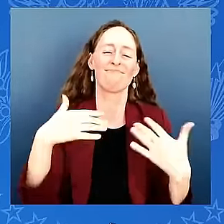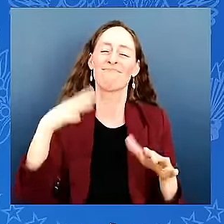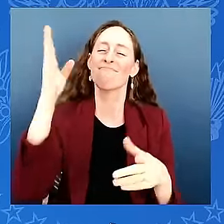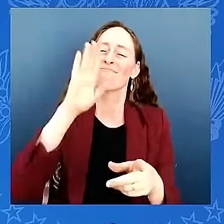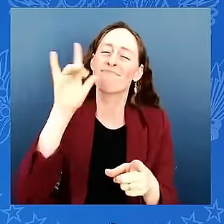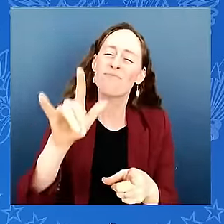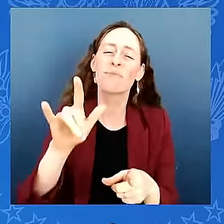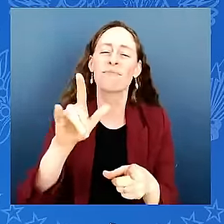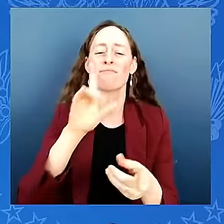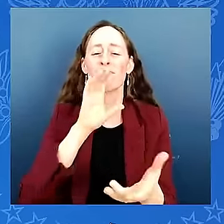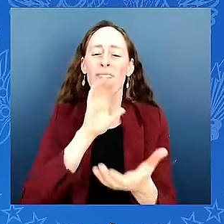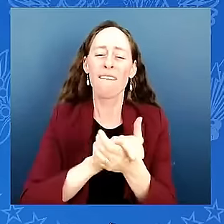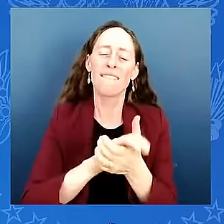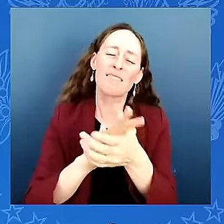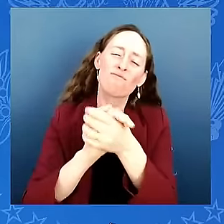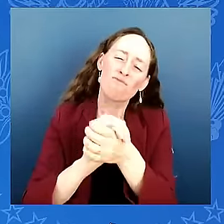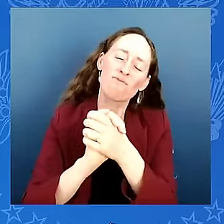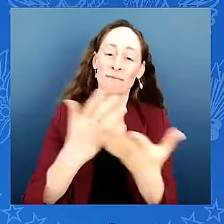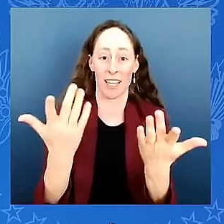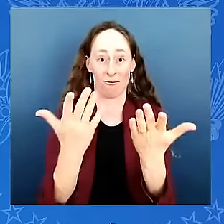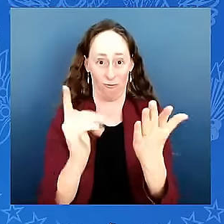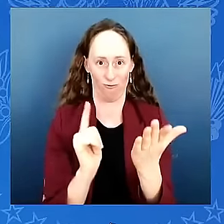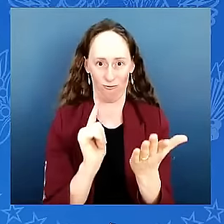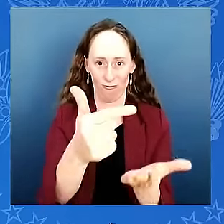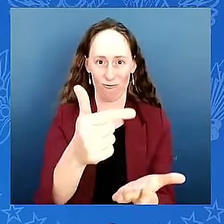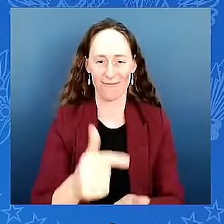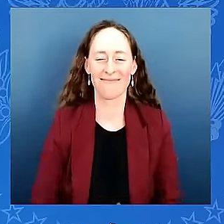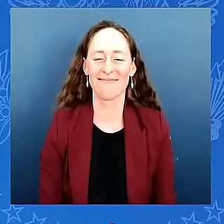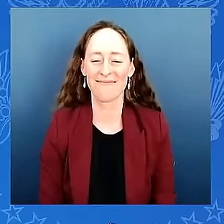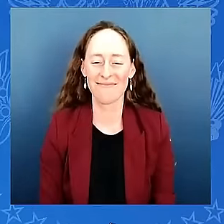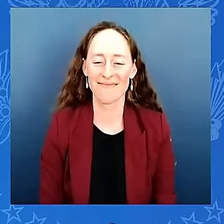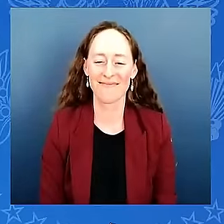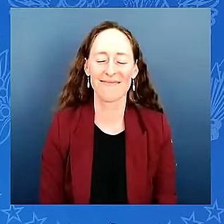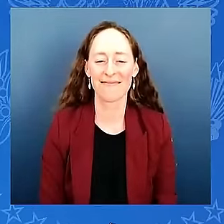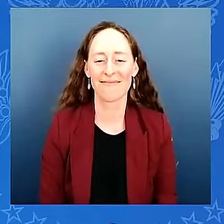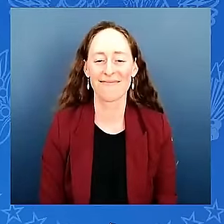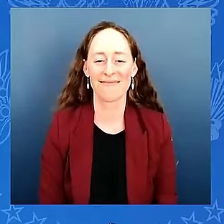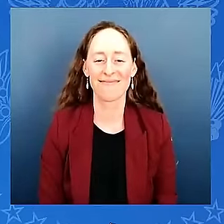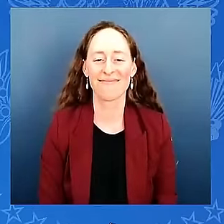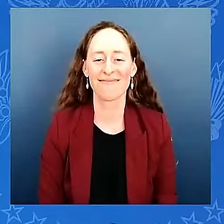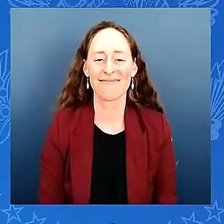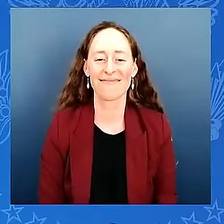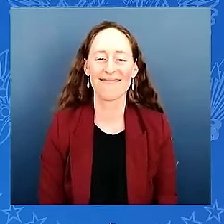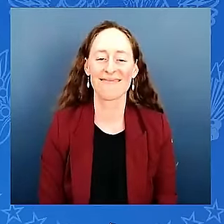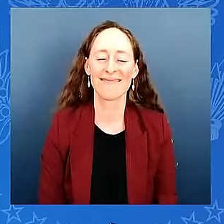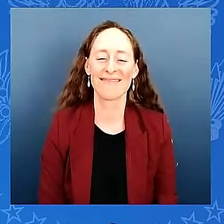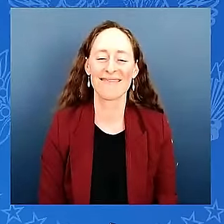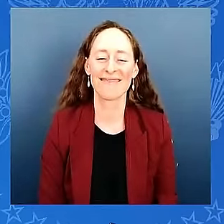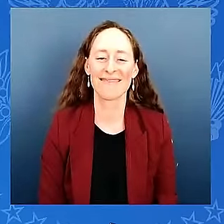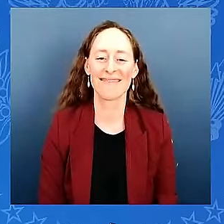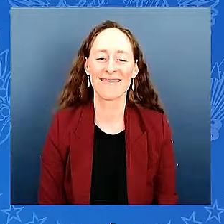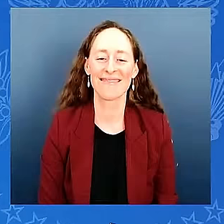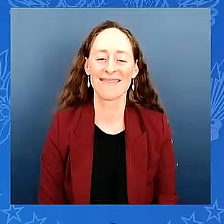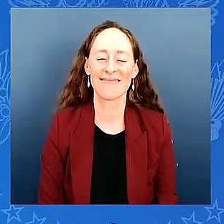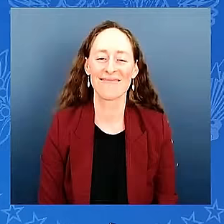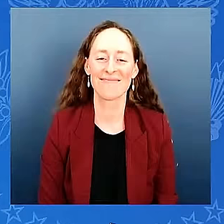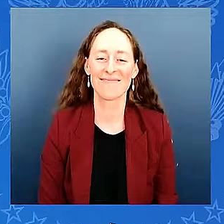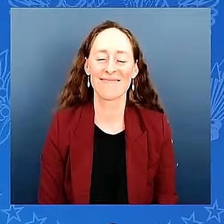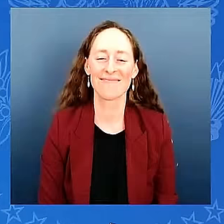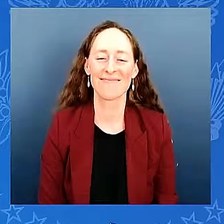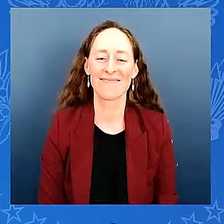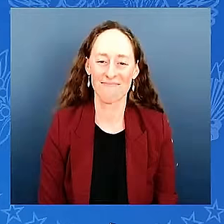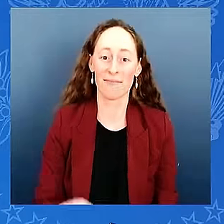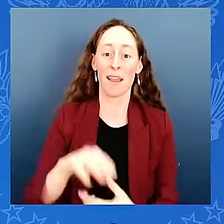go ahead randall um mayor whiffin go ahead uh why you share with us your birmingham story well listen